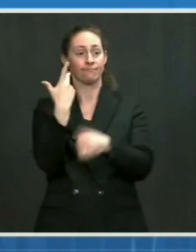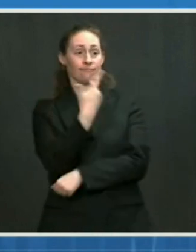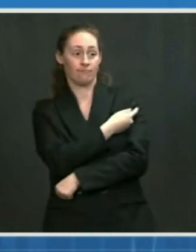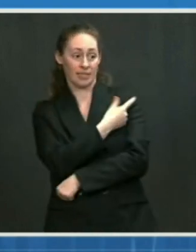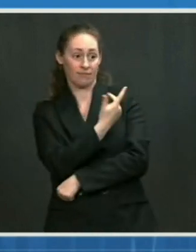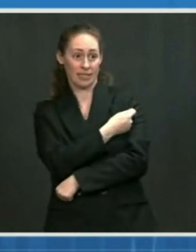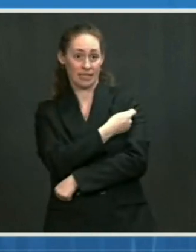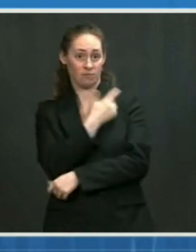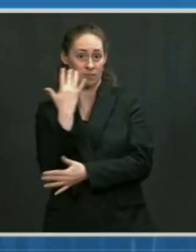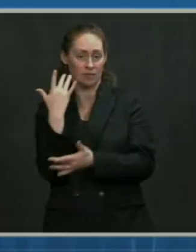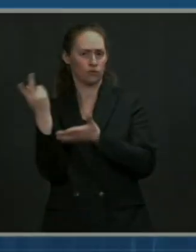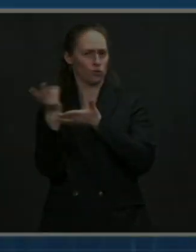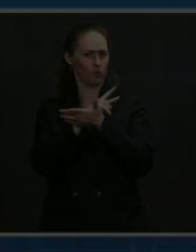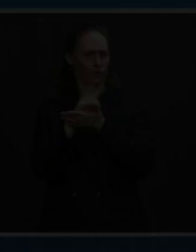can shed your mask.